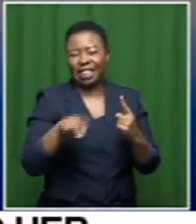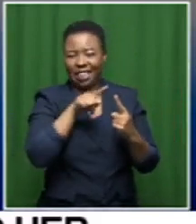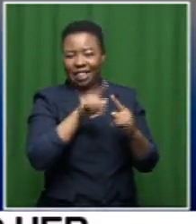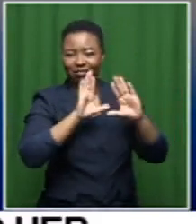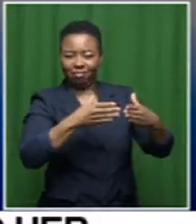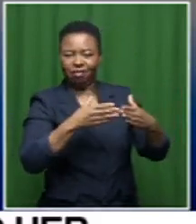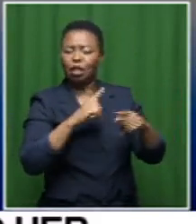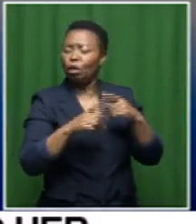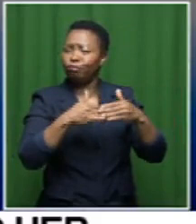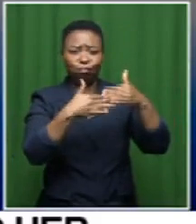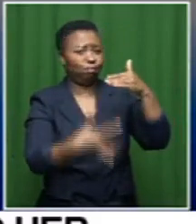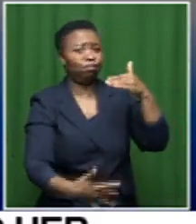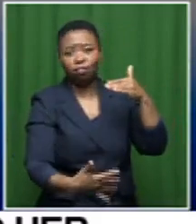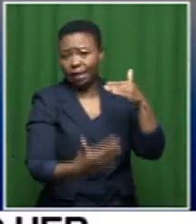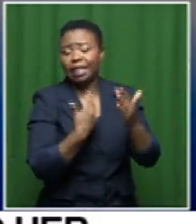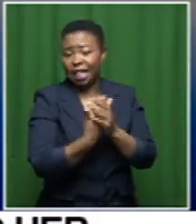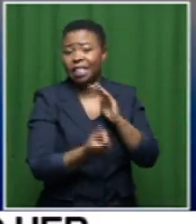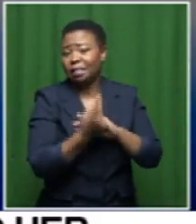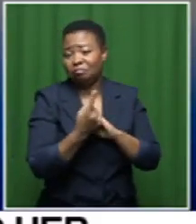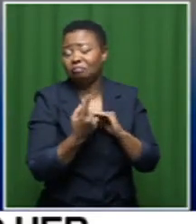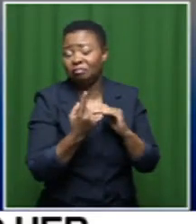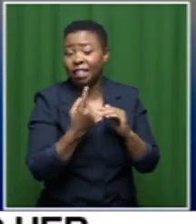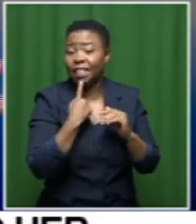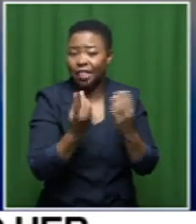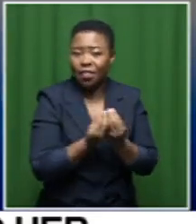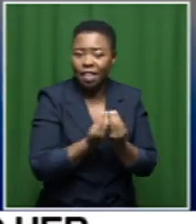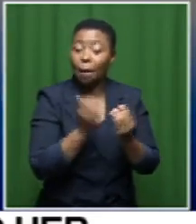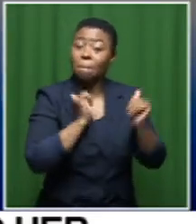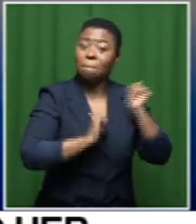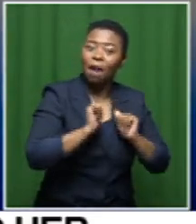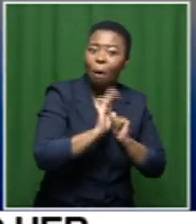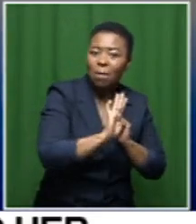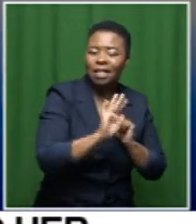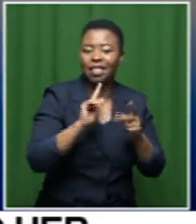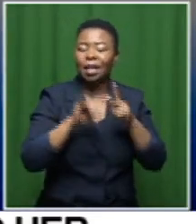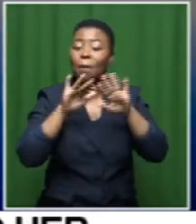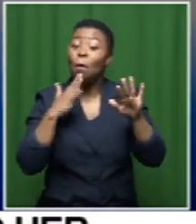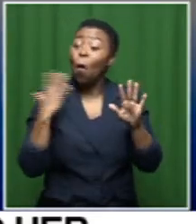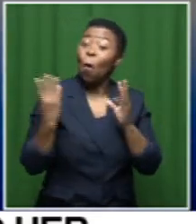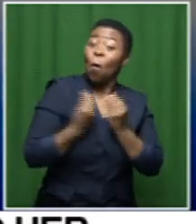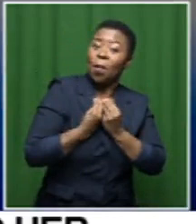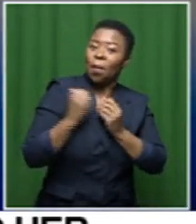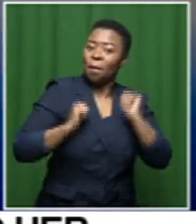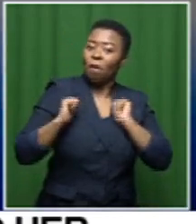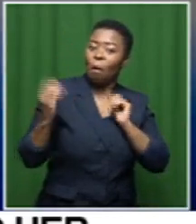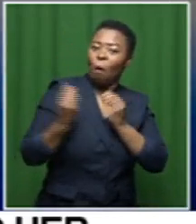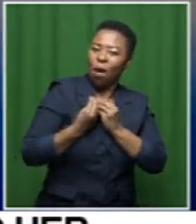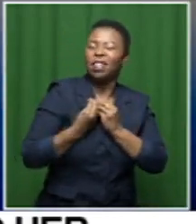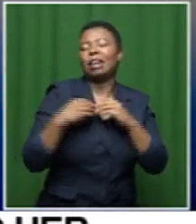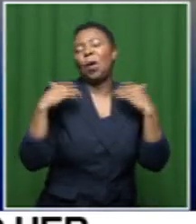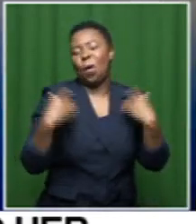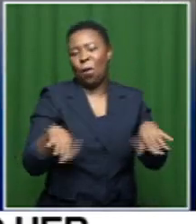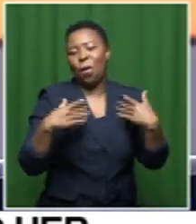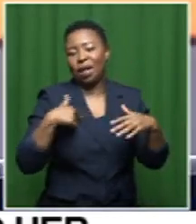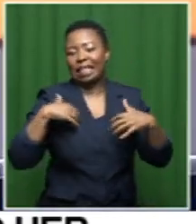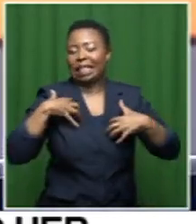there's so much to say about the the the performance and people that we will be performing with um but yeah I'm